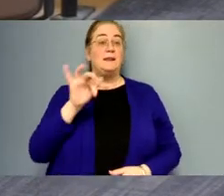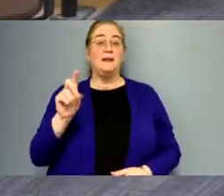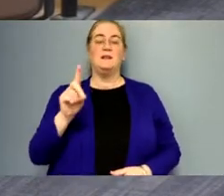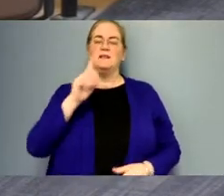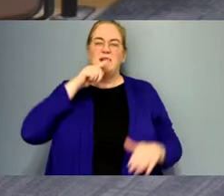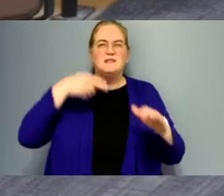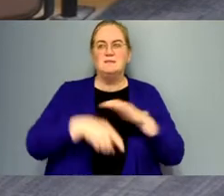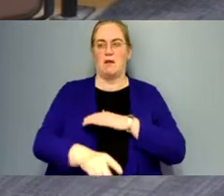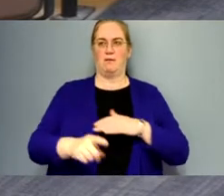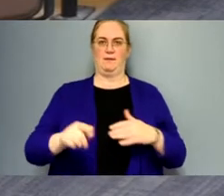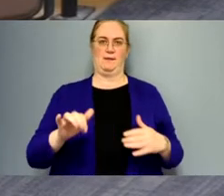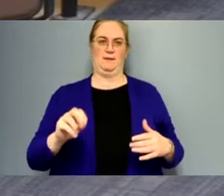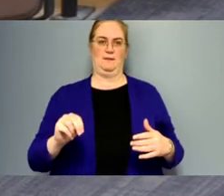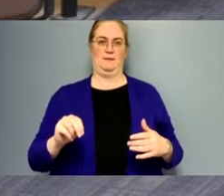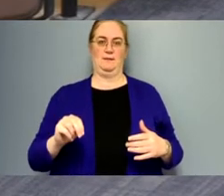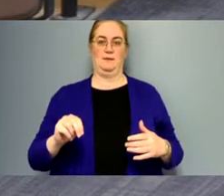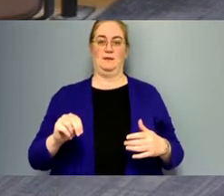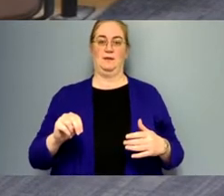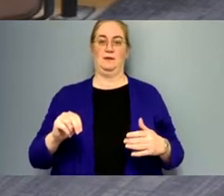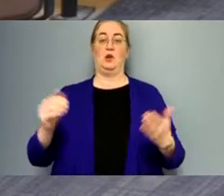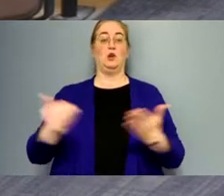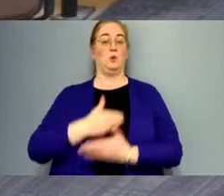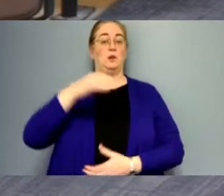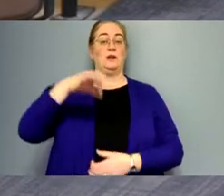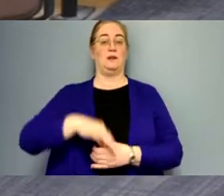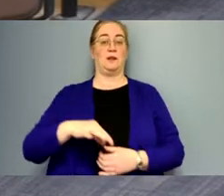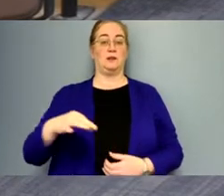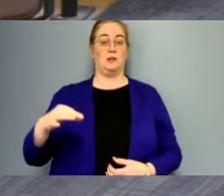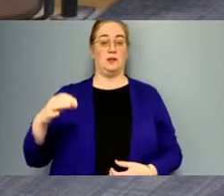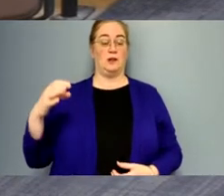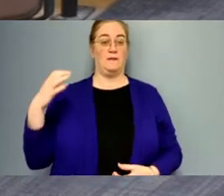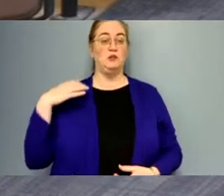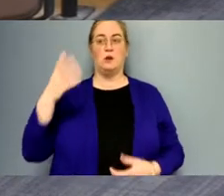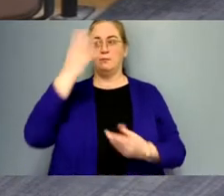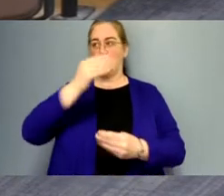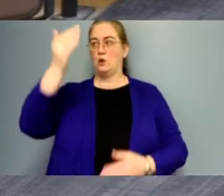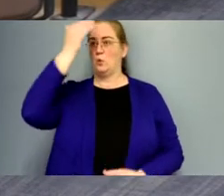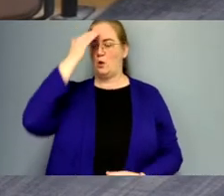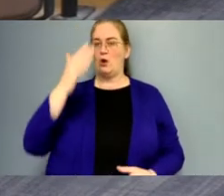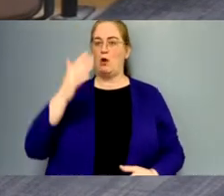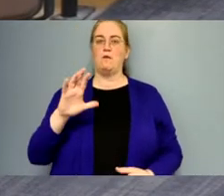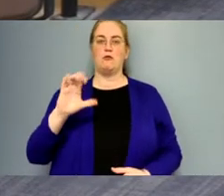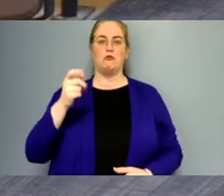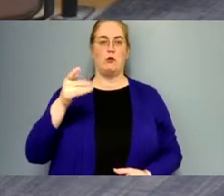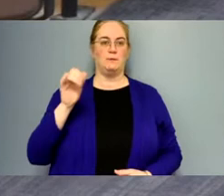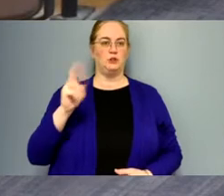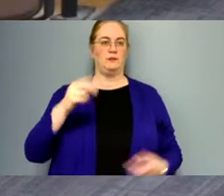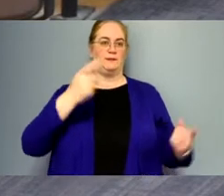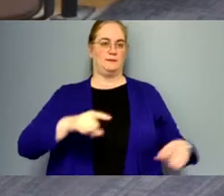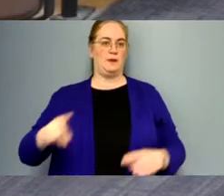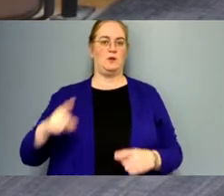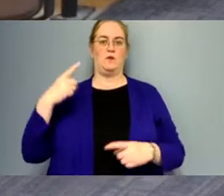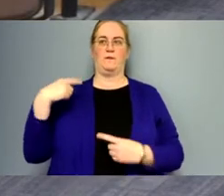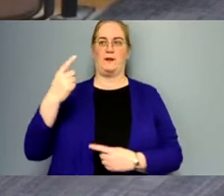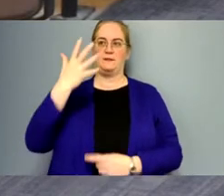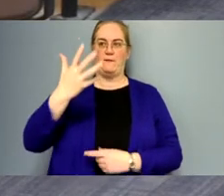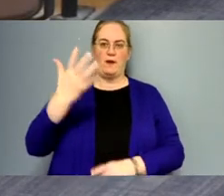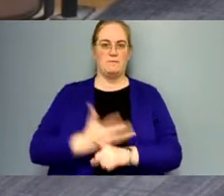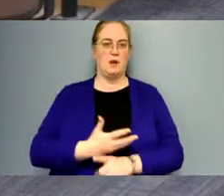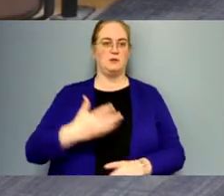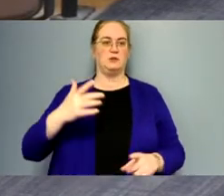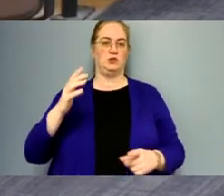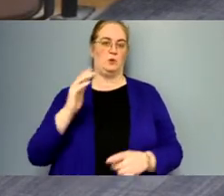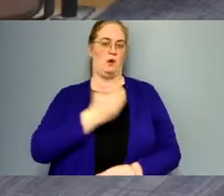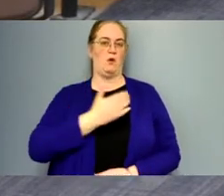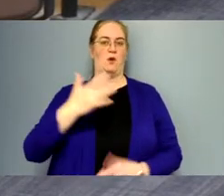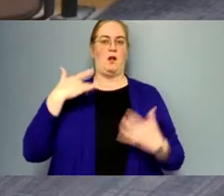snuck it in newly elected officials I want to make you aware of the corruption that has taken place over the past five months to our